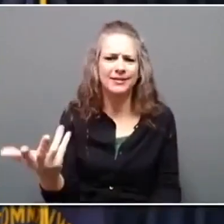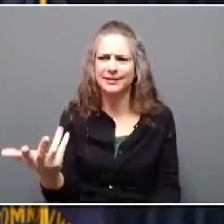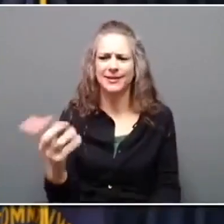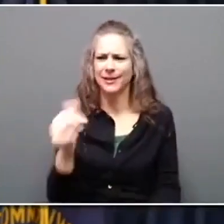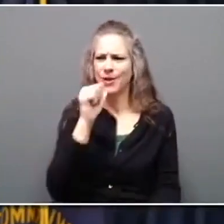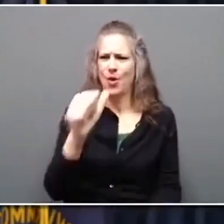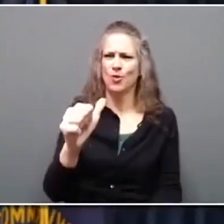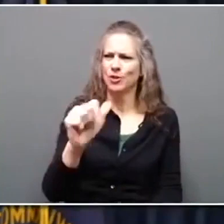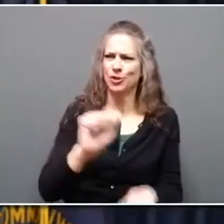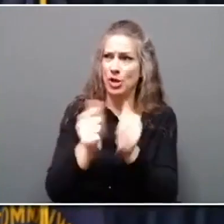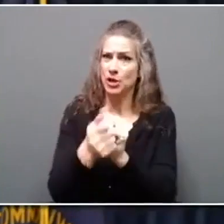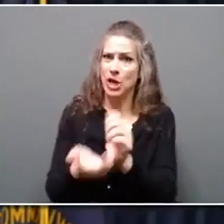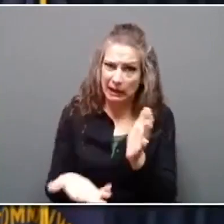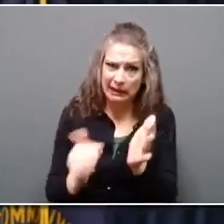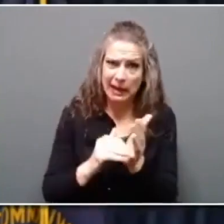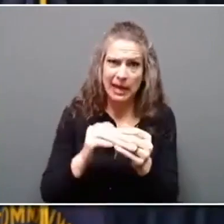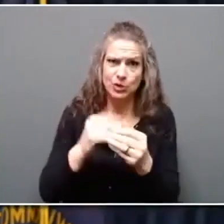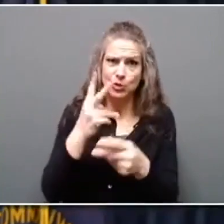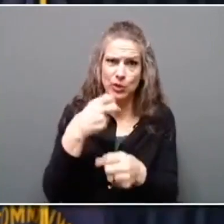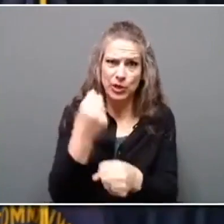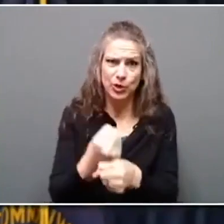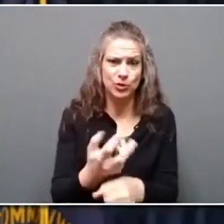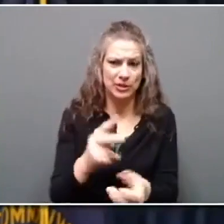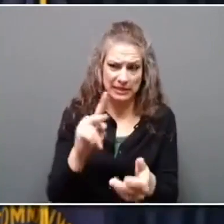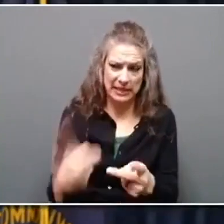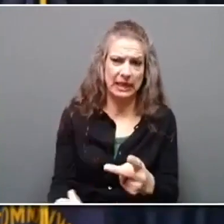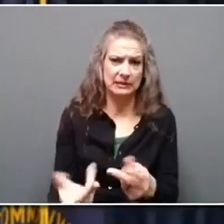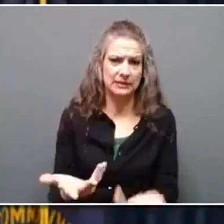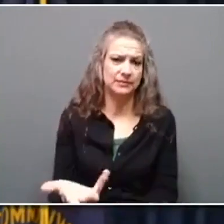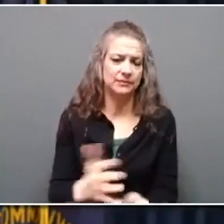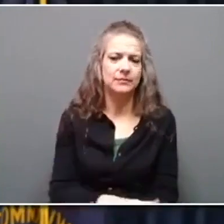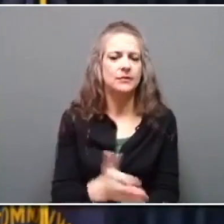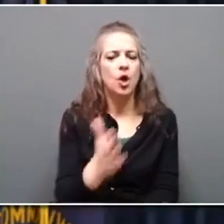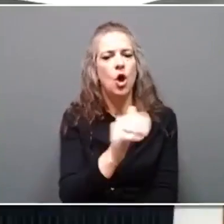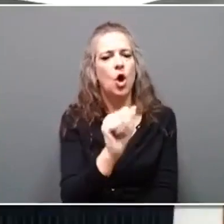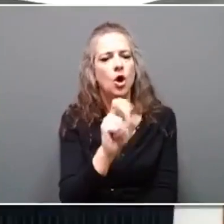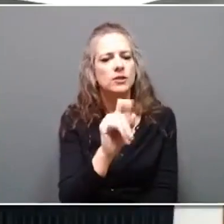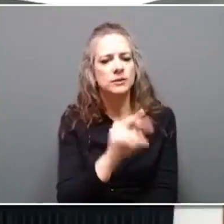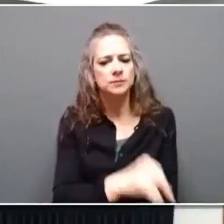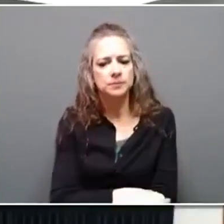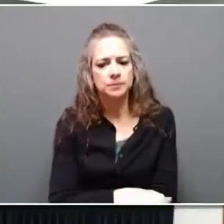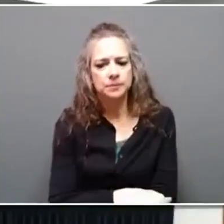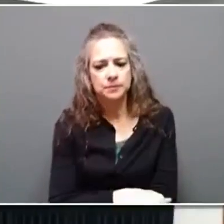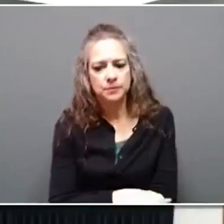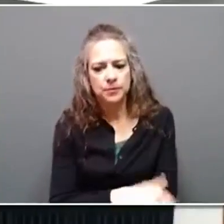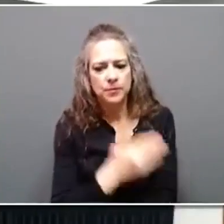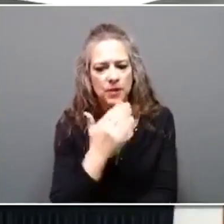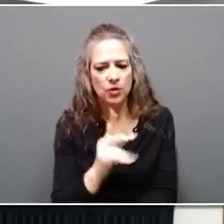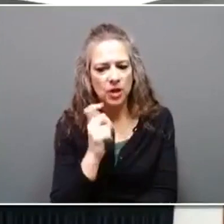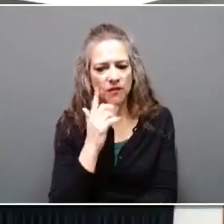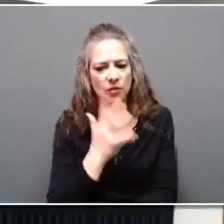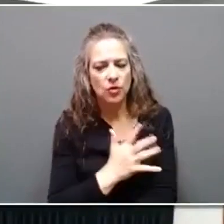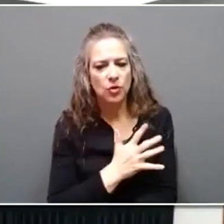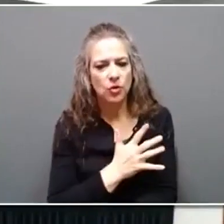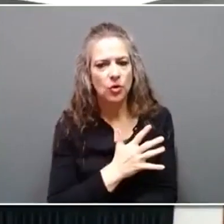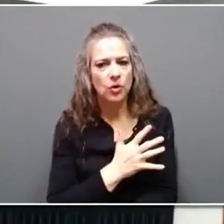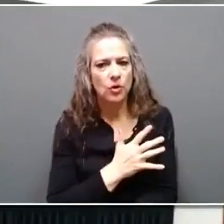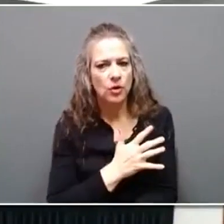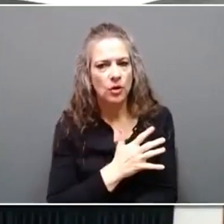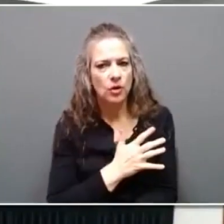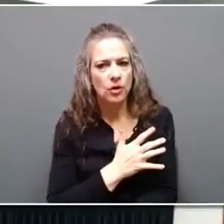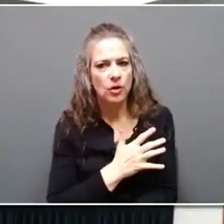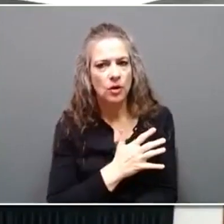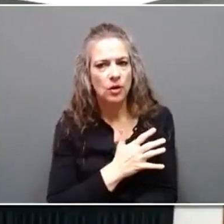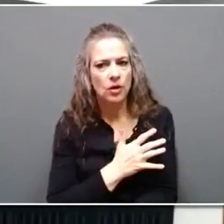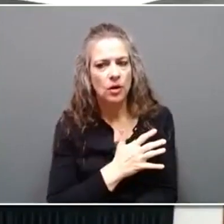for the second time in two years? Austin. Thank you, Governor. You offered some comments yesterday, but I'm wondering if you have